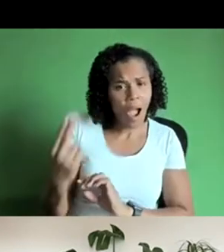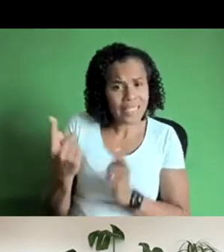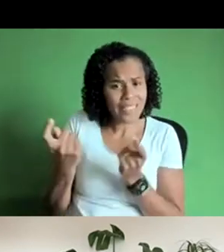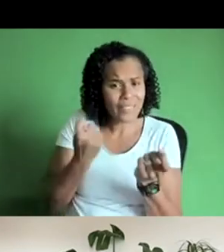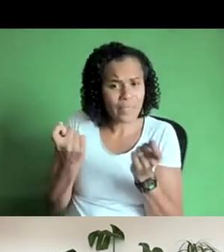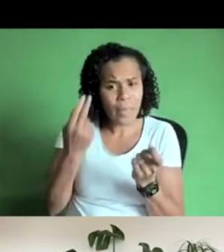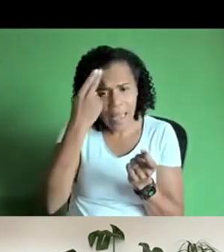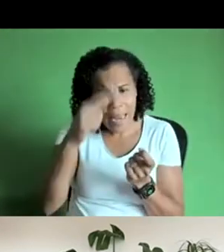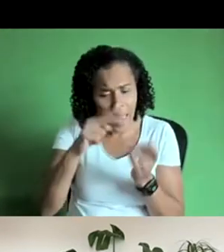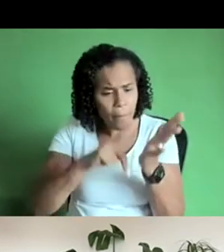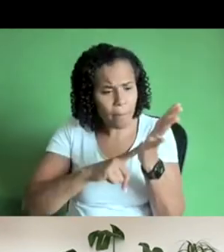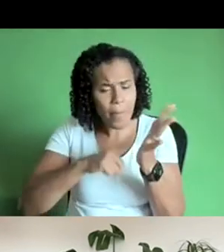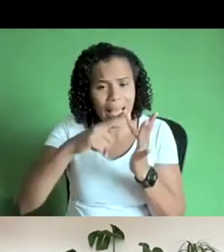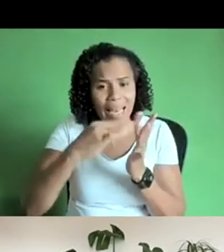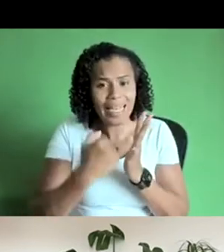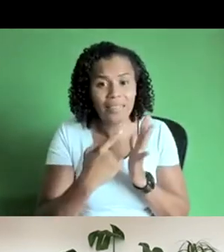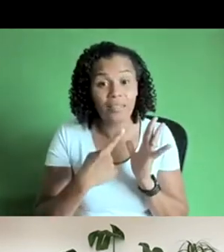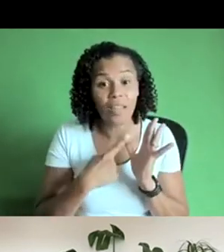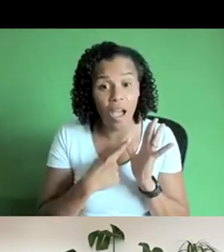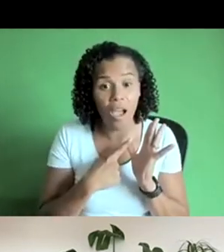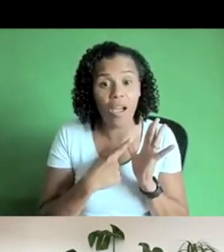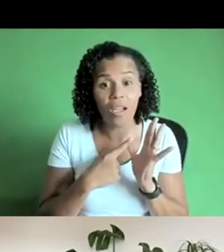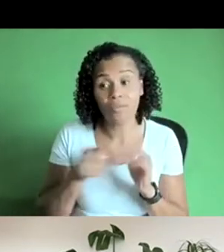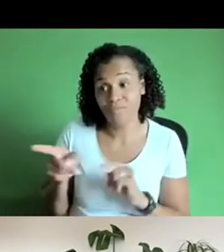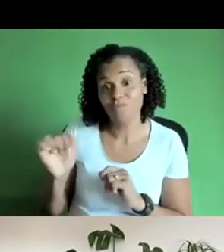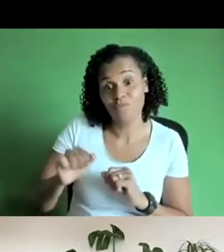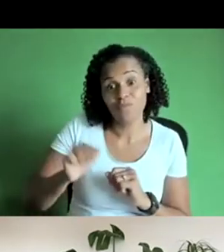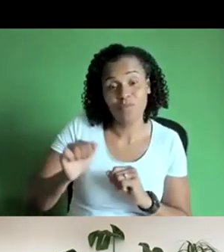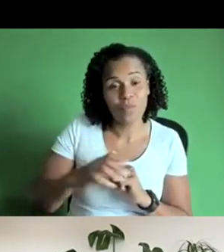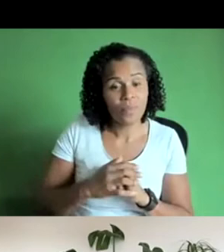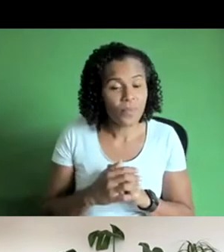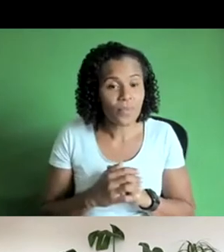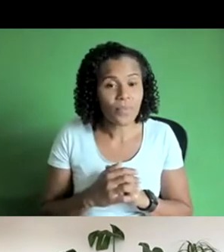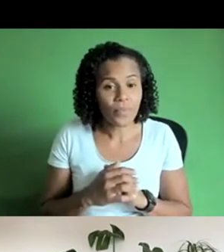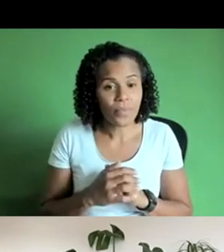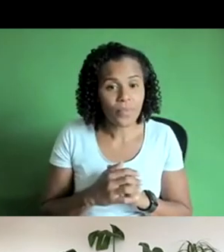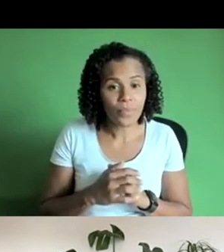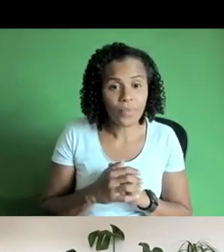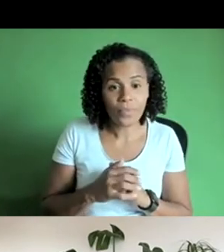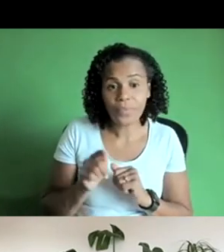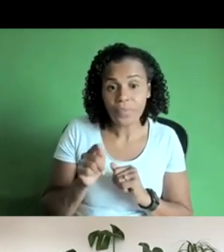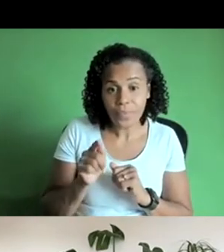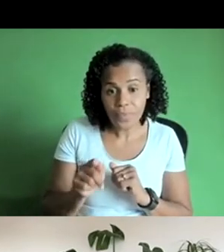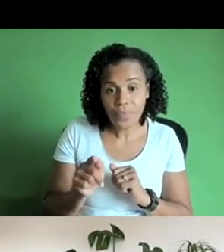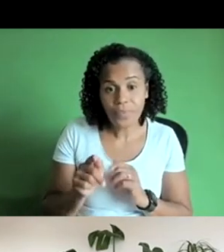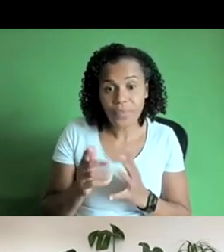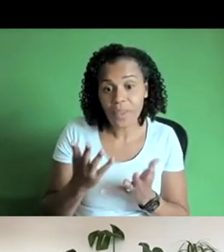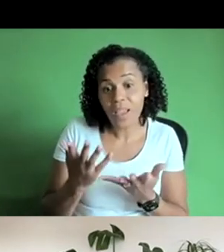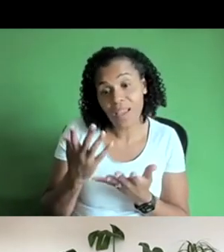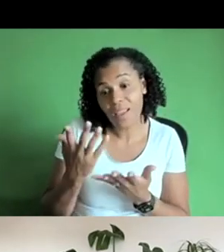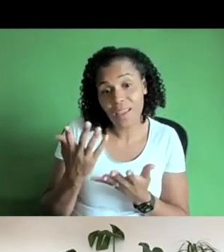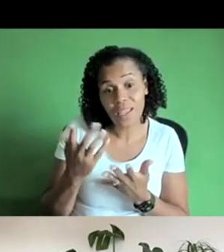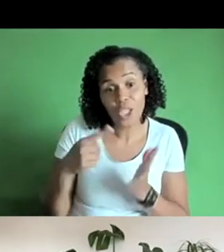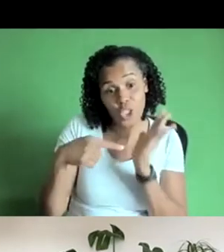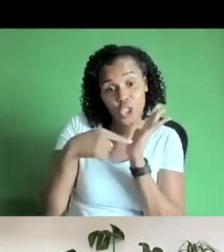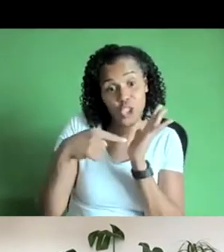brown um and uh we can also just for anyone who who hasn't already worked this out but i think it's a bit obvious uh thompson's